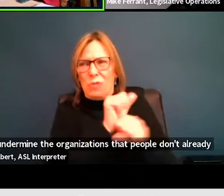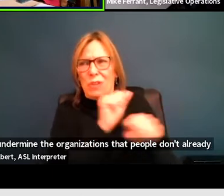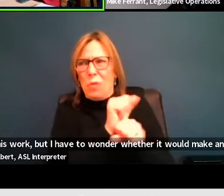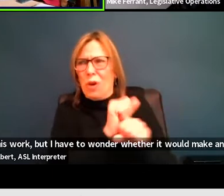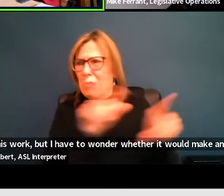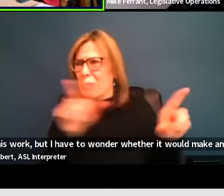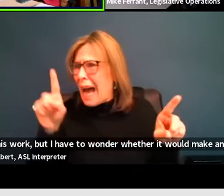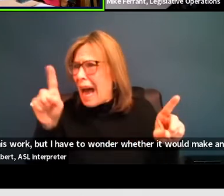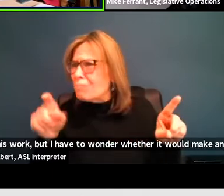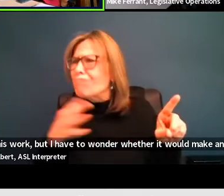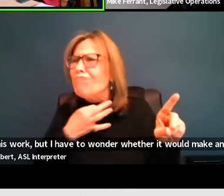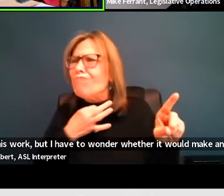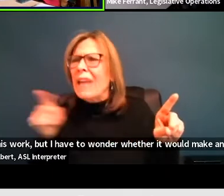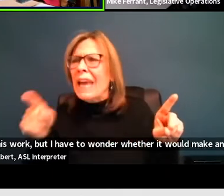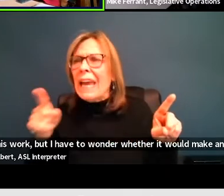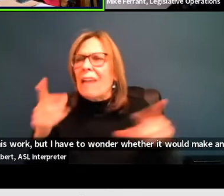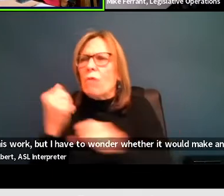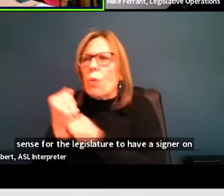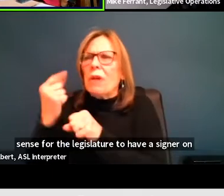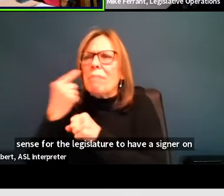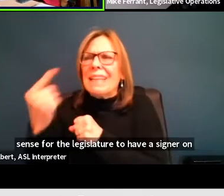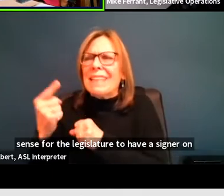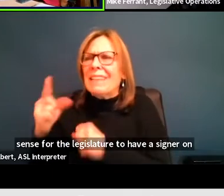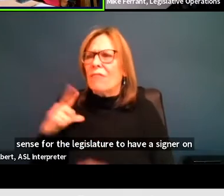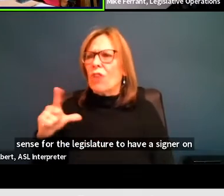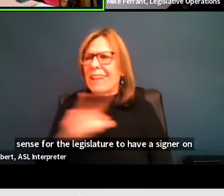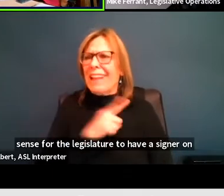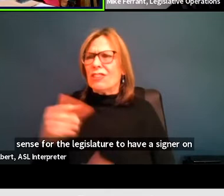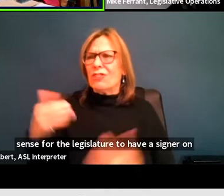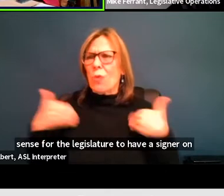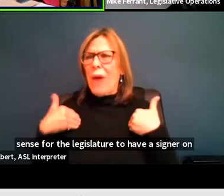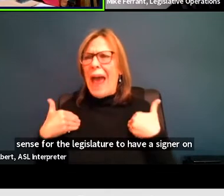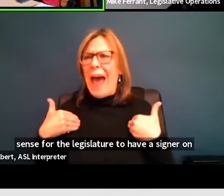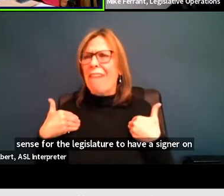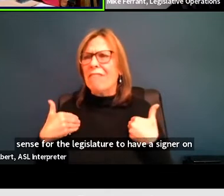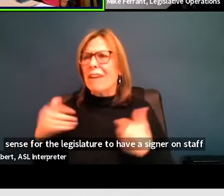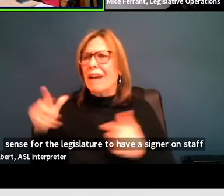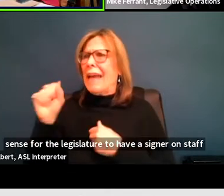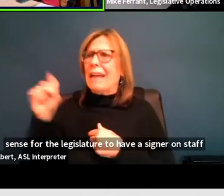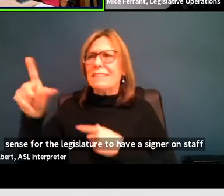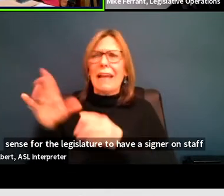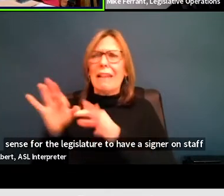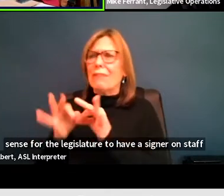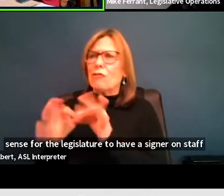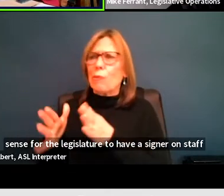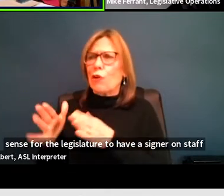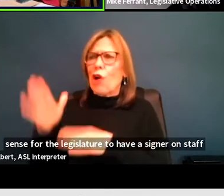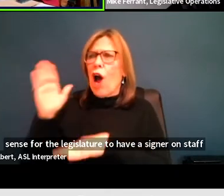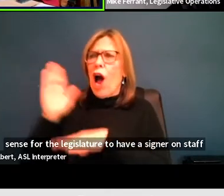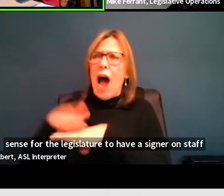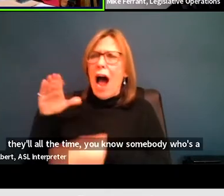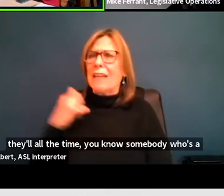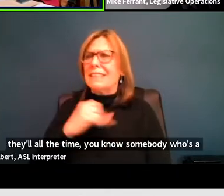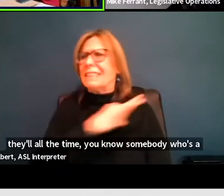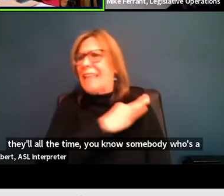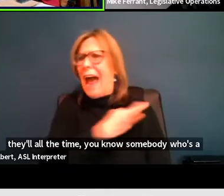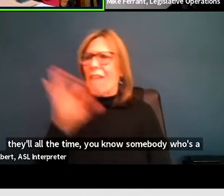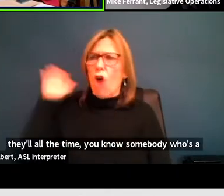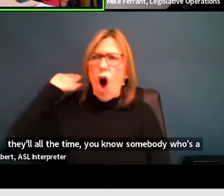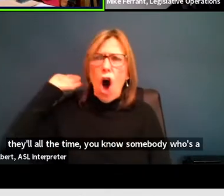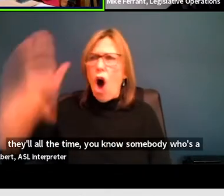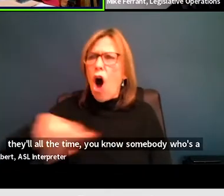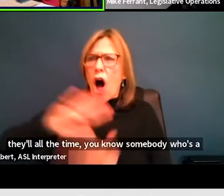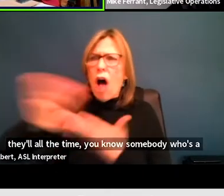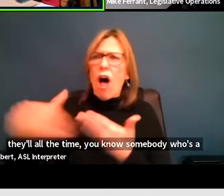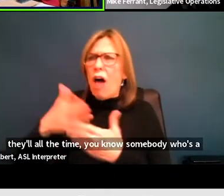the legislature to have a signer on staff. We know all the time, you know, somebody who's a salary person who spends their